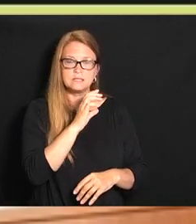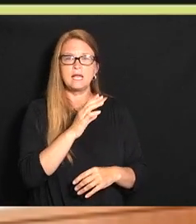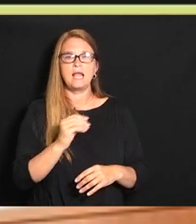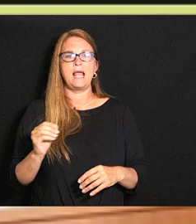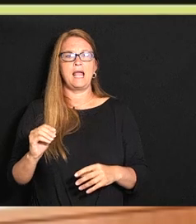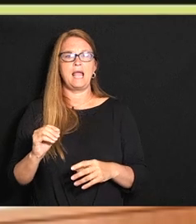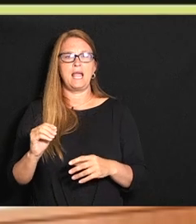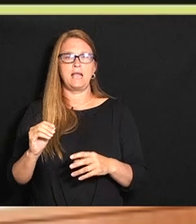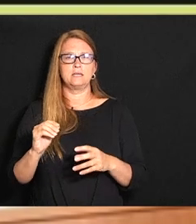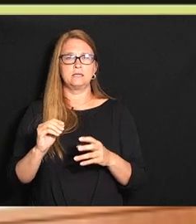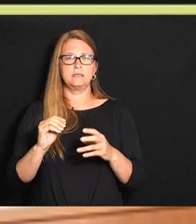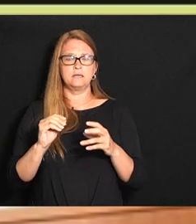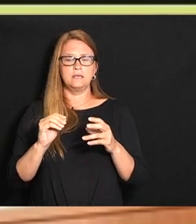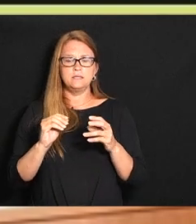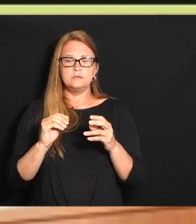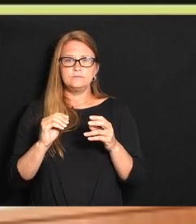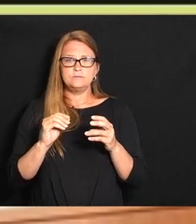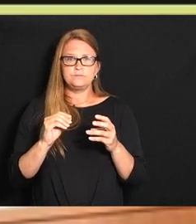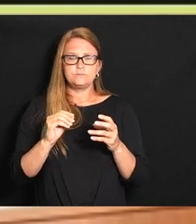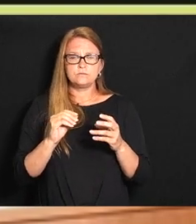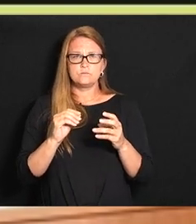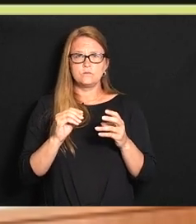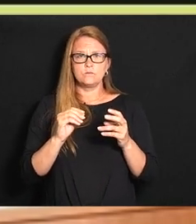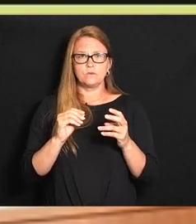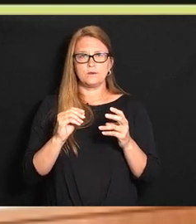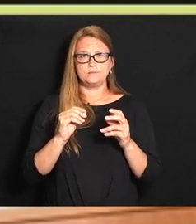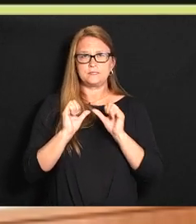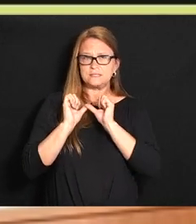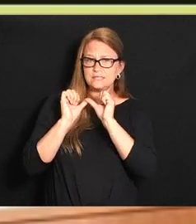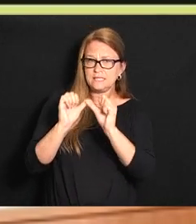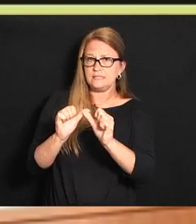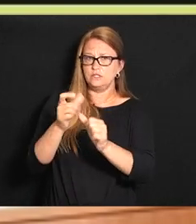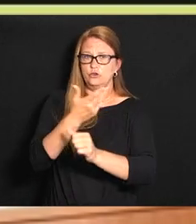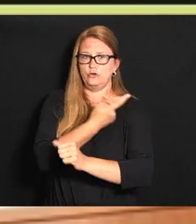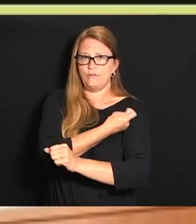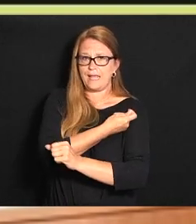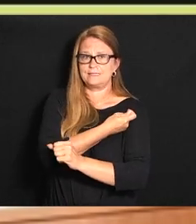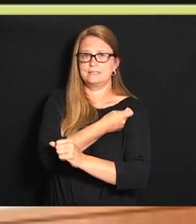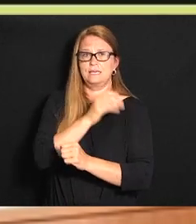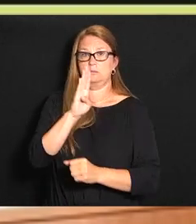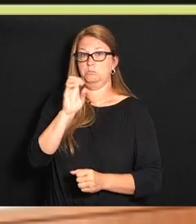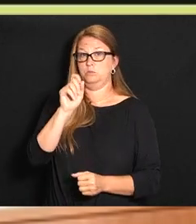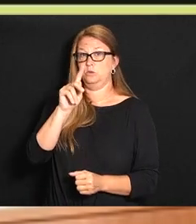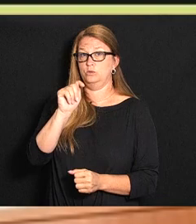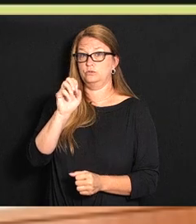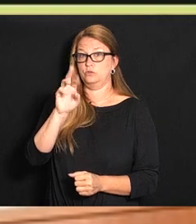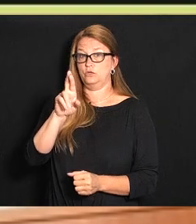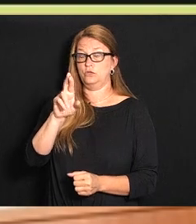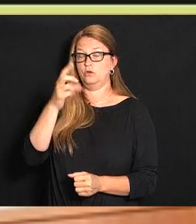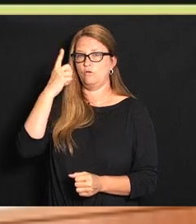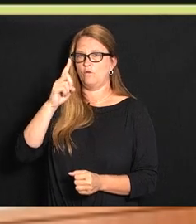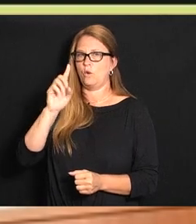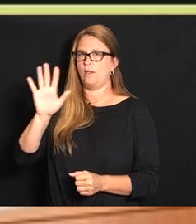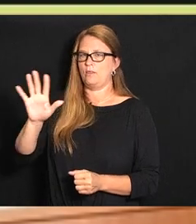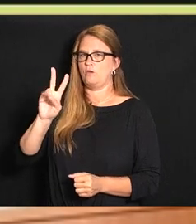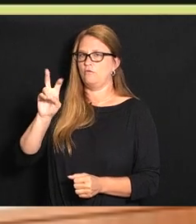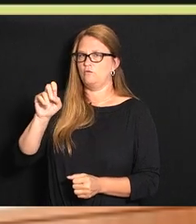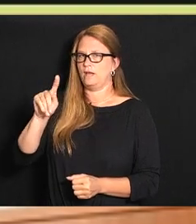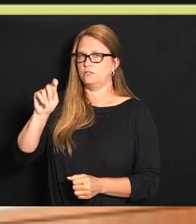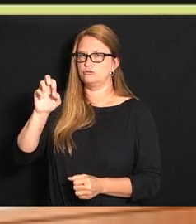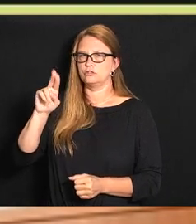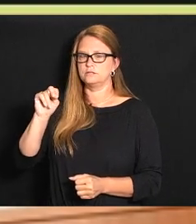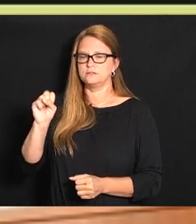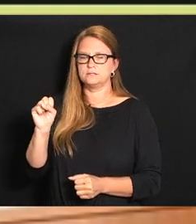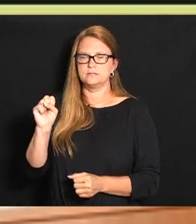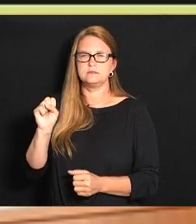will pay a particular effort to continue to vaccinate and boost our veterans as we go forward at the governor's